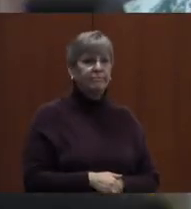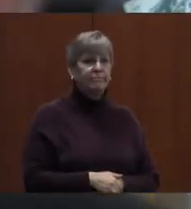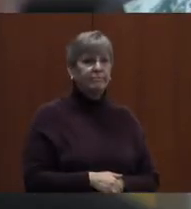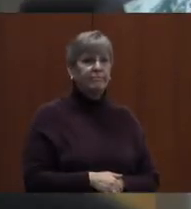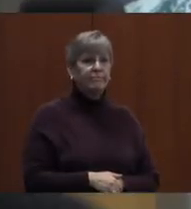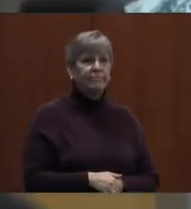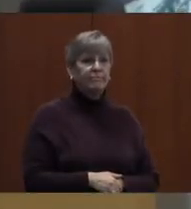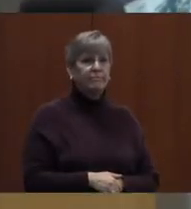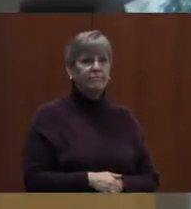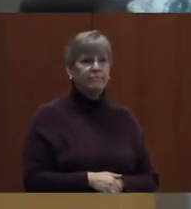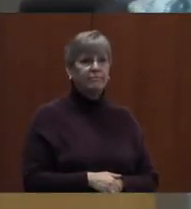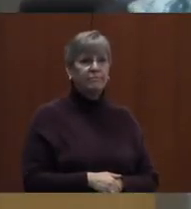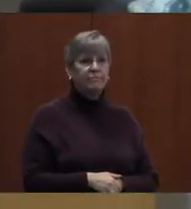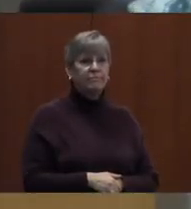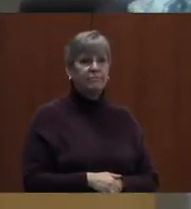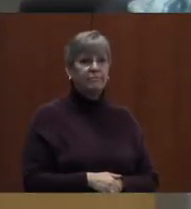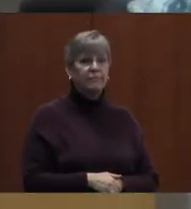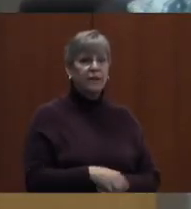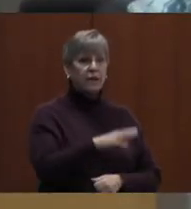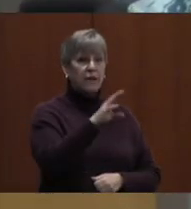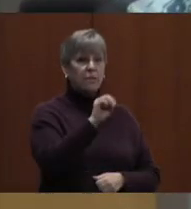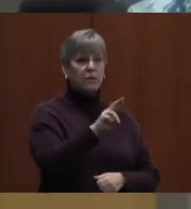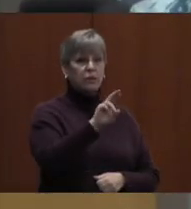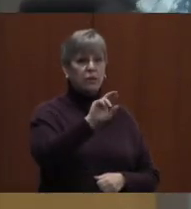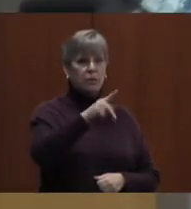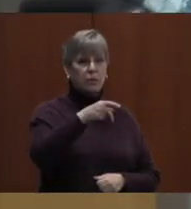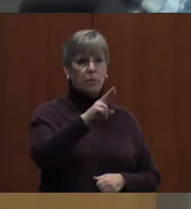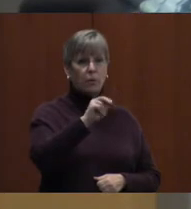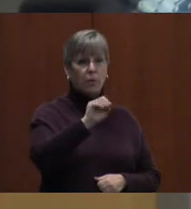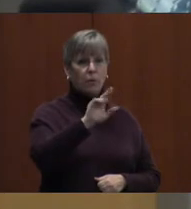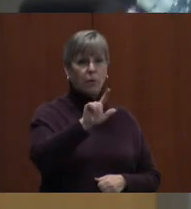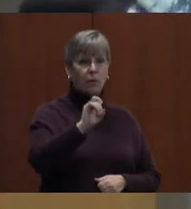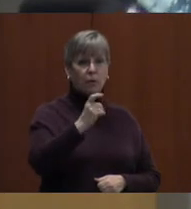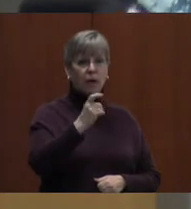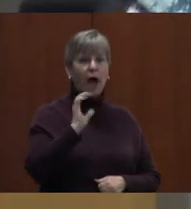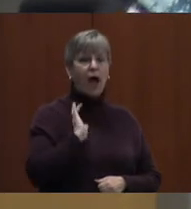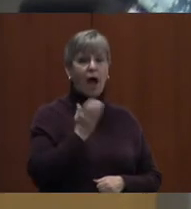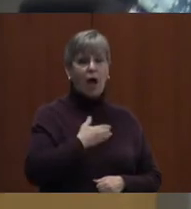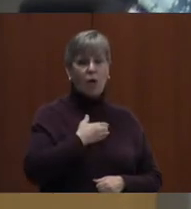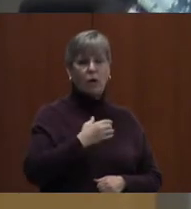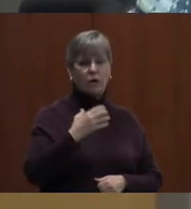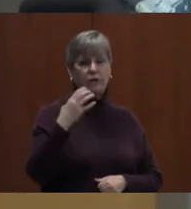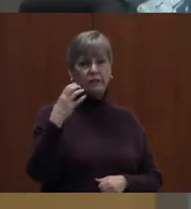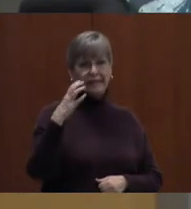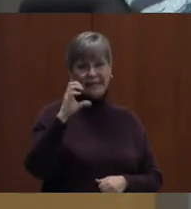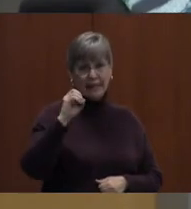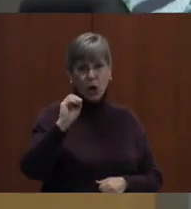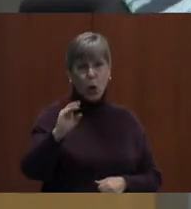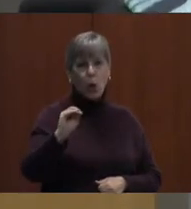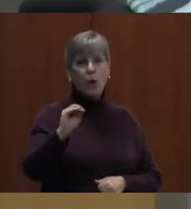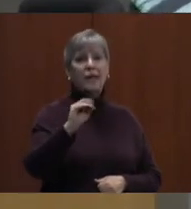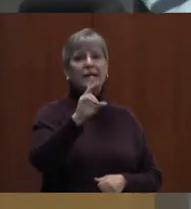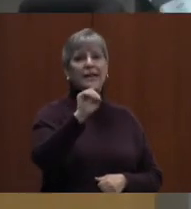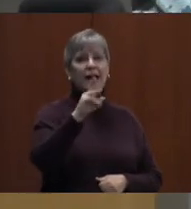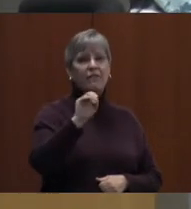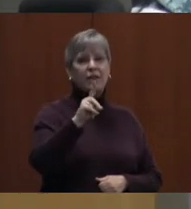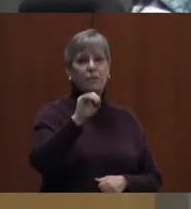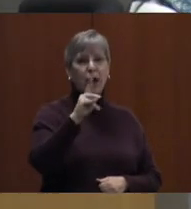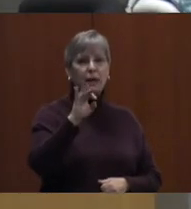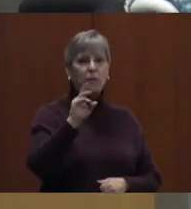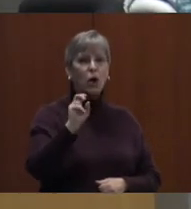Back with us Mr. Pru, our Chief Operating Officer, Mr. David Brandenburg, the Executive Director of Finance,